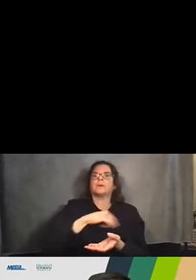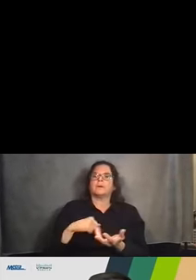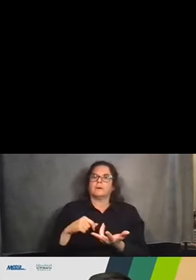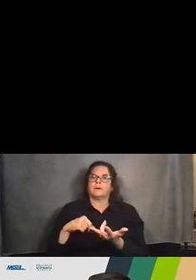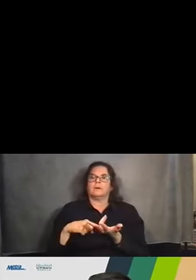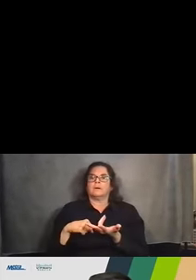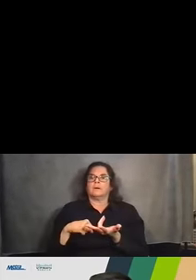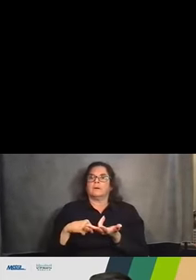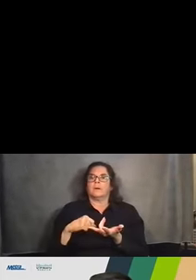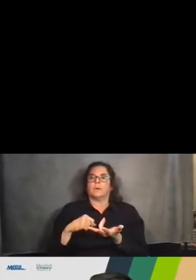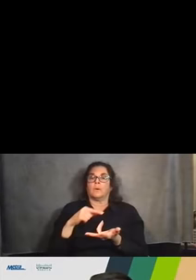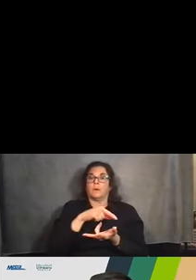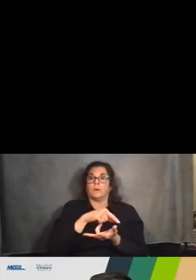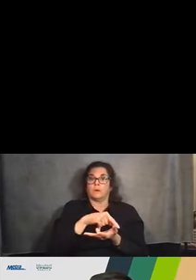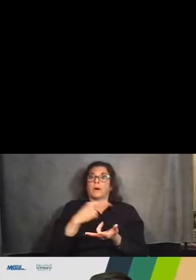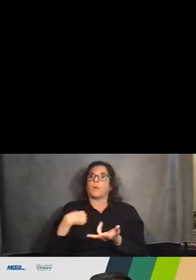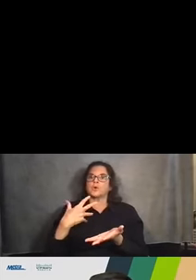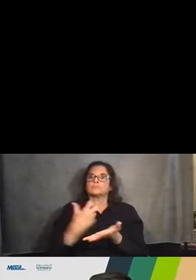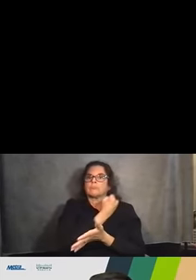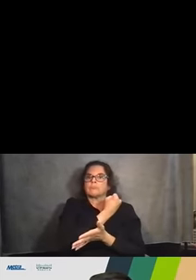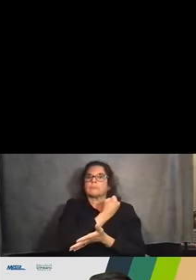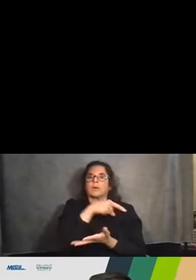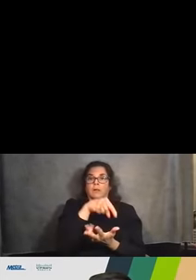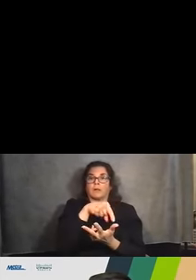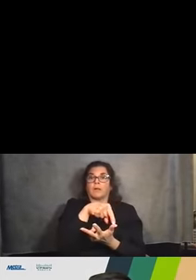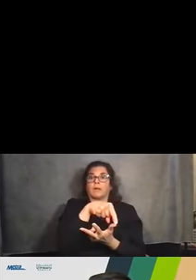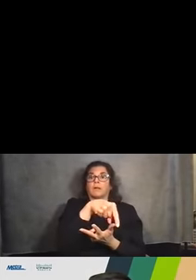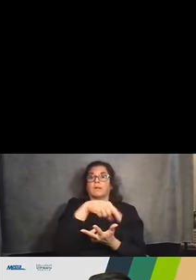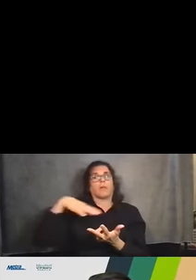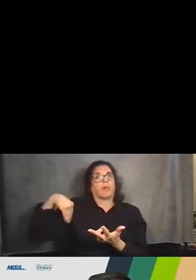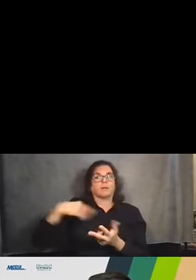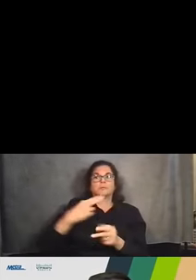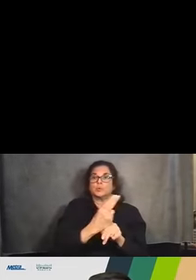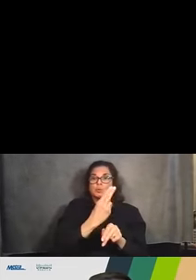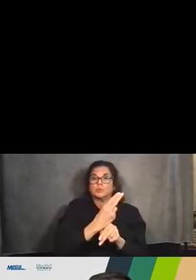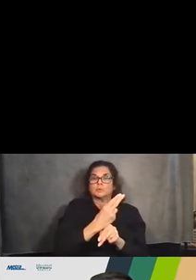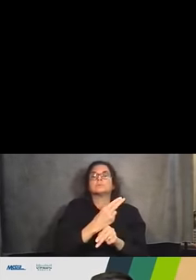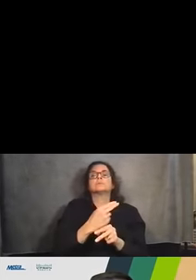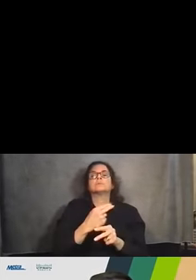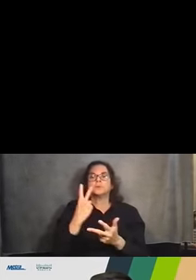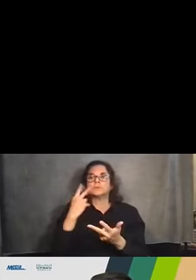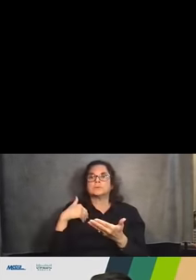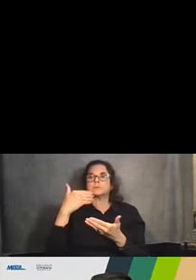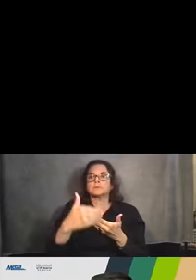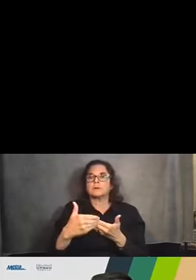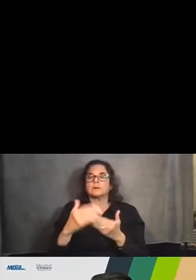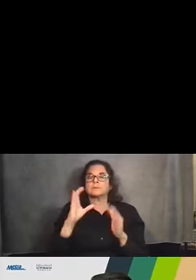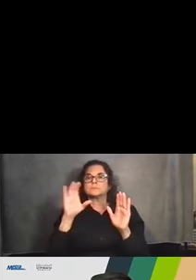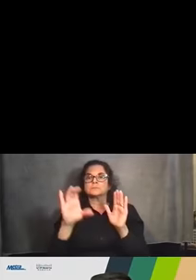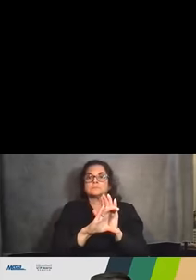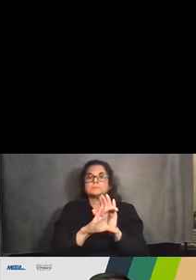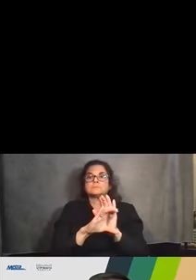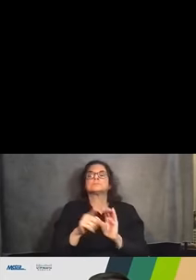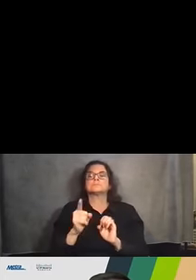This project will take advantage of that that space that that unused bay is in. And if you go to the next slide, you can see the first phase, the first